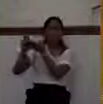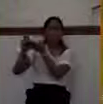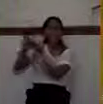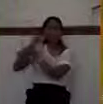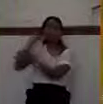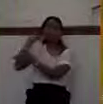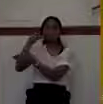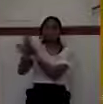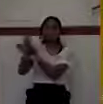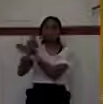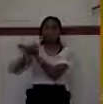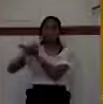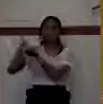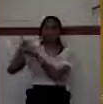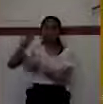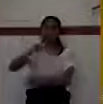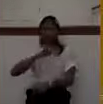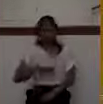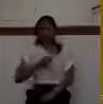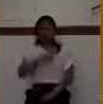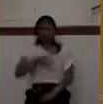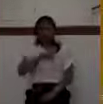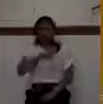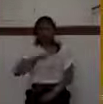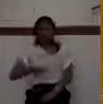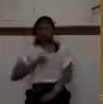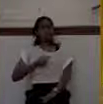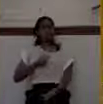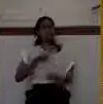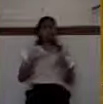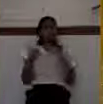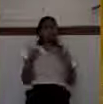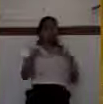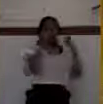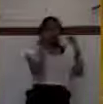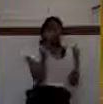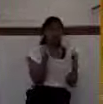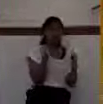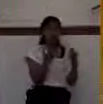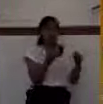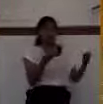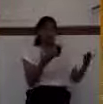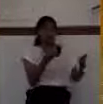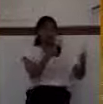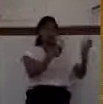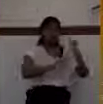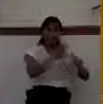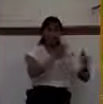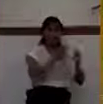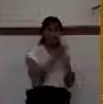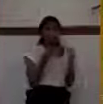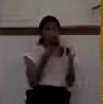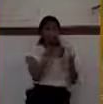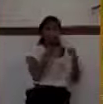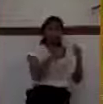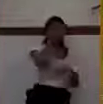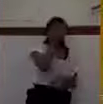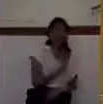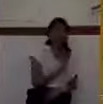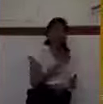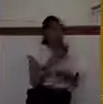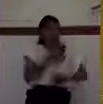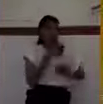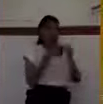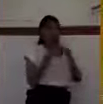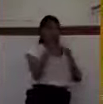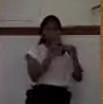personal. When you have idols in your life, when there are things and people that you love more than God, that you enjoy more than